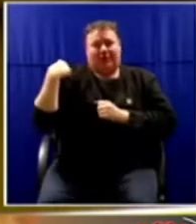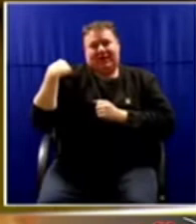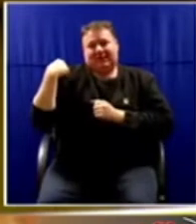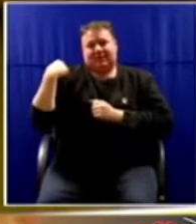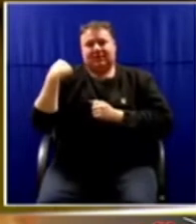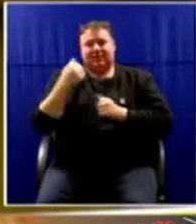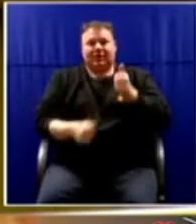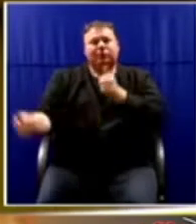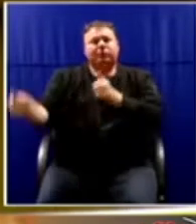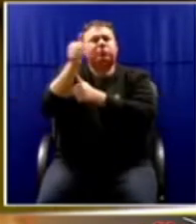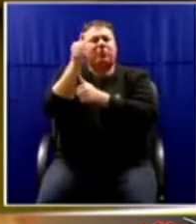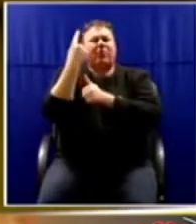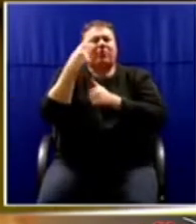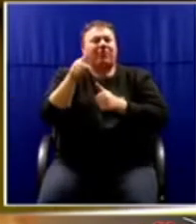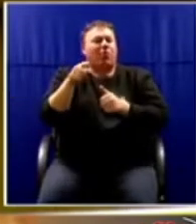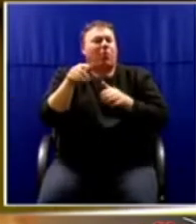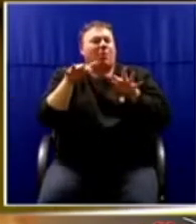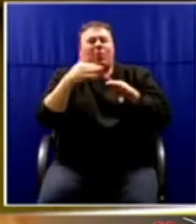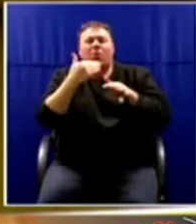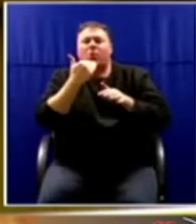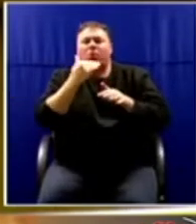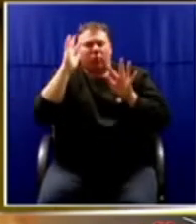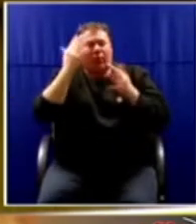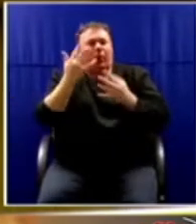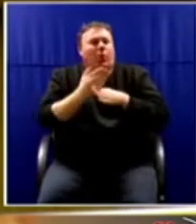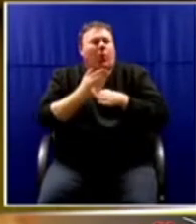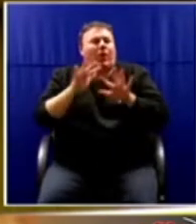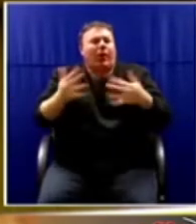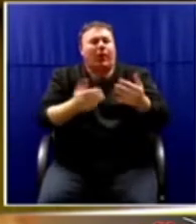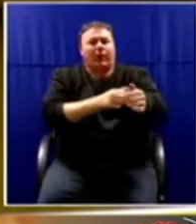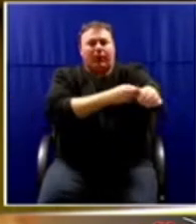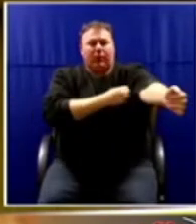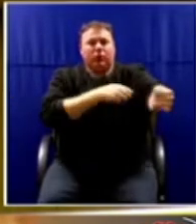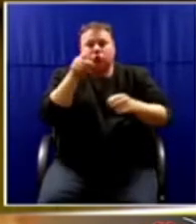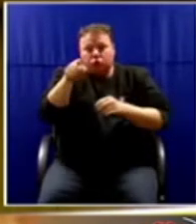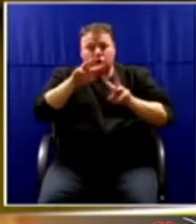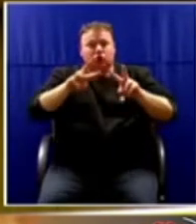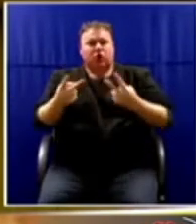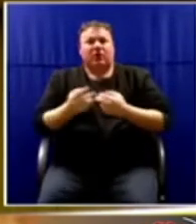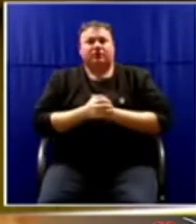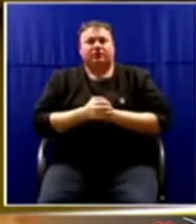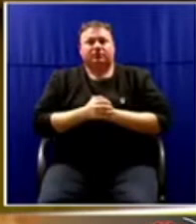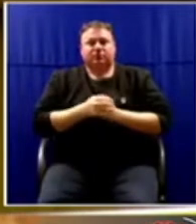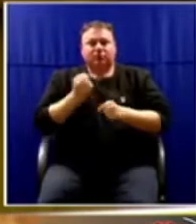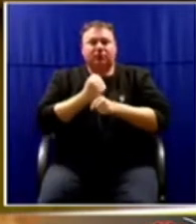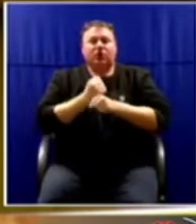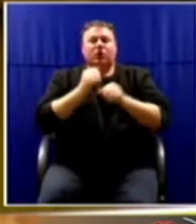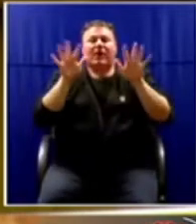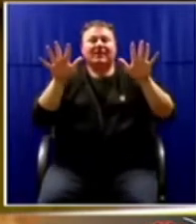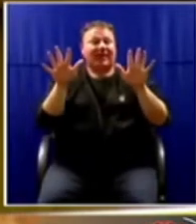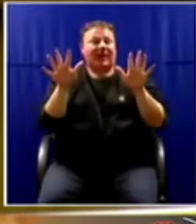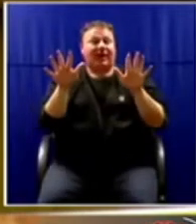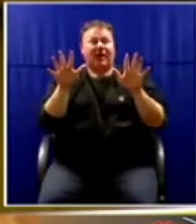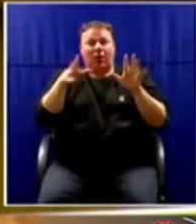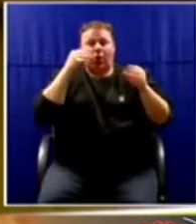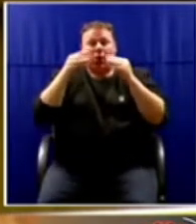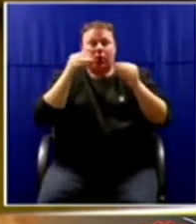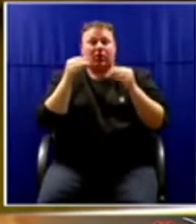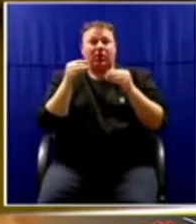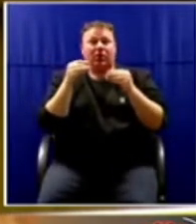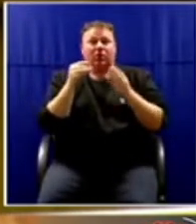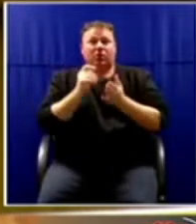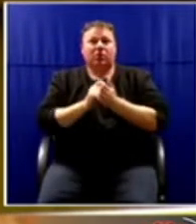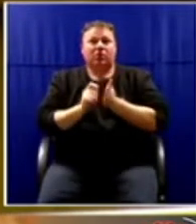incompetency and you must change it. A grade 10 learner wrote, and I open quote,